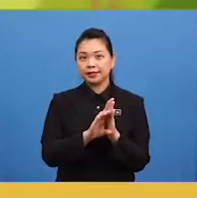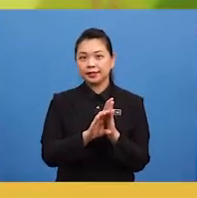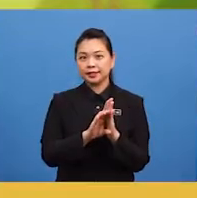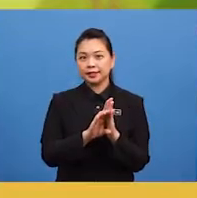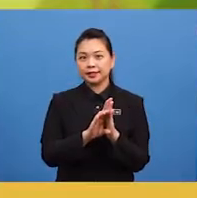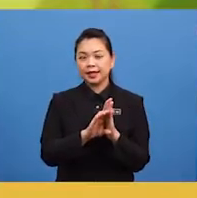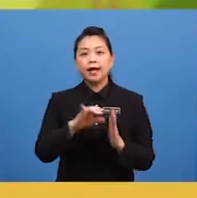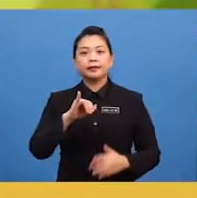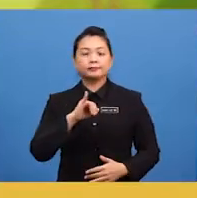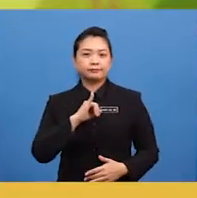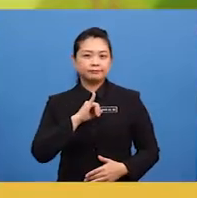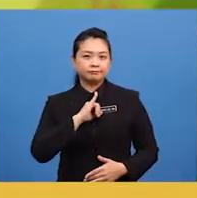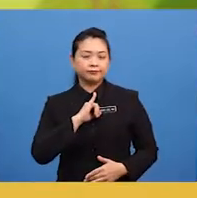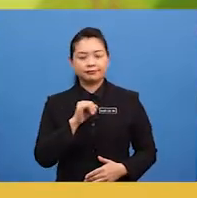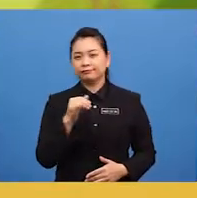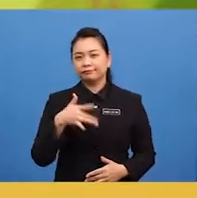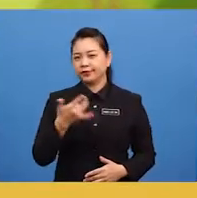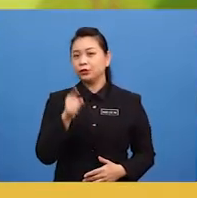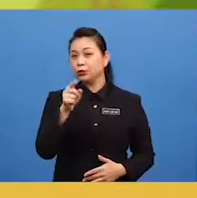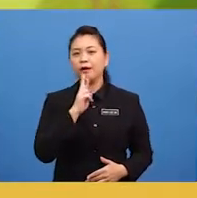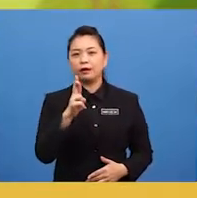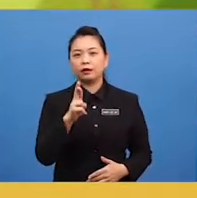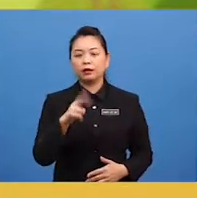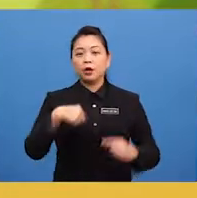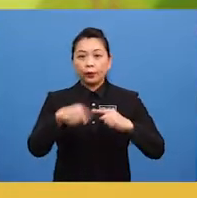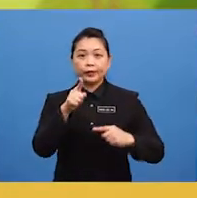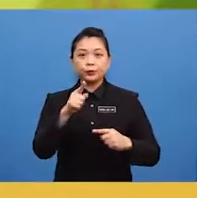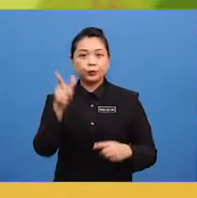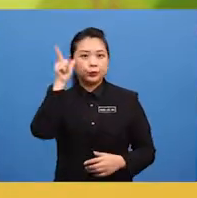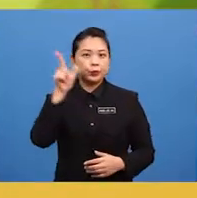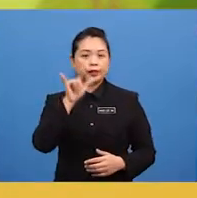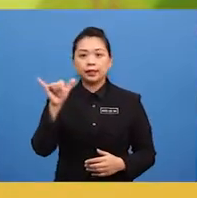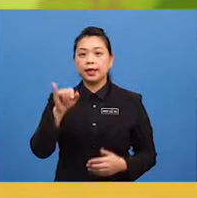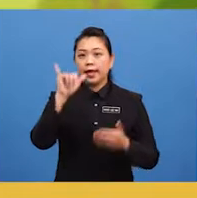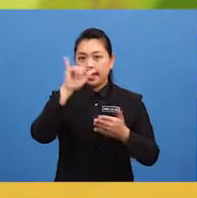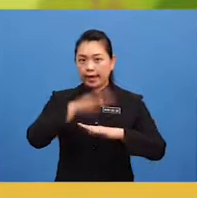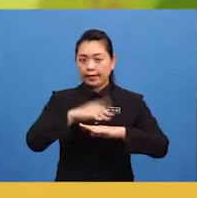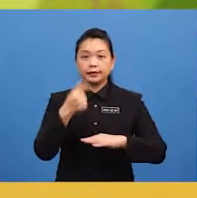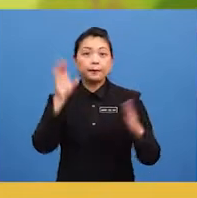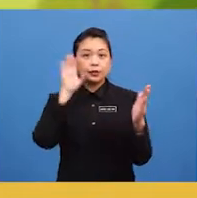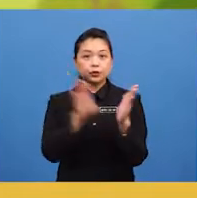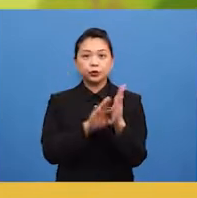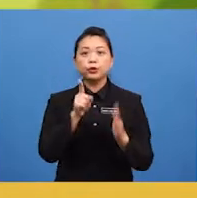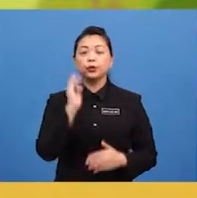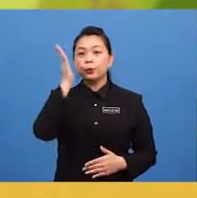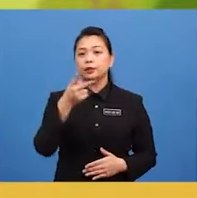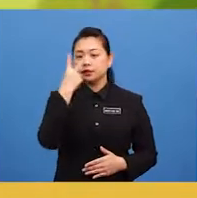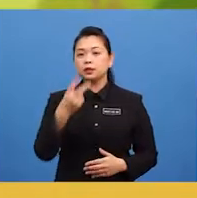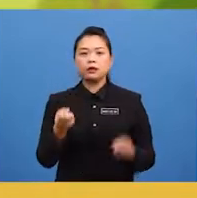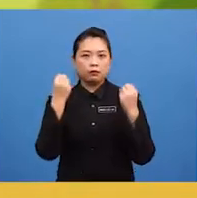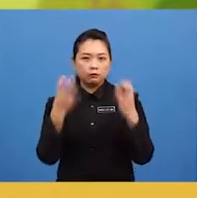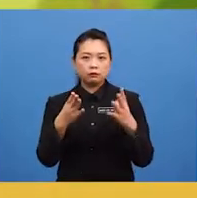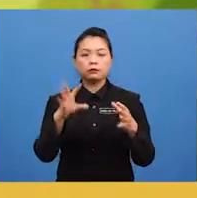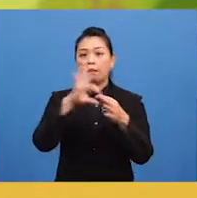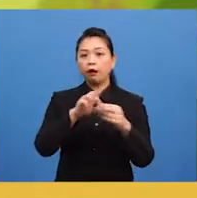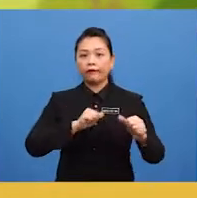I bet you are when you are looking at a picture you will see a lot of actions